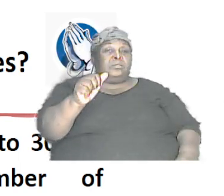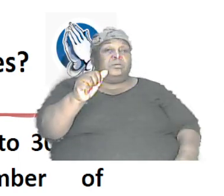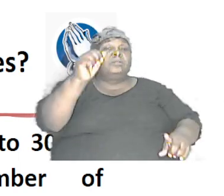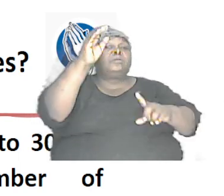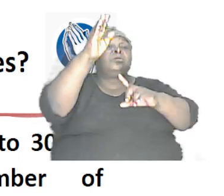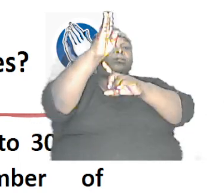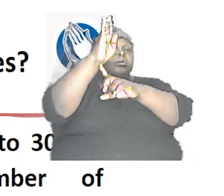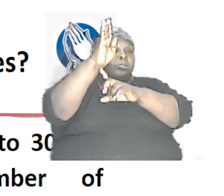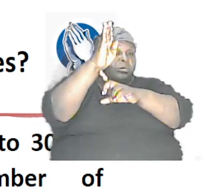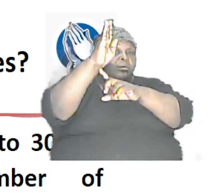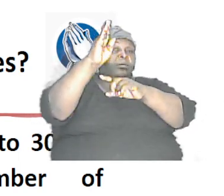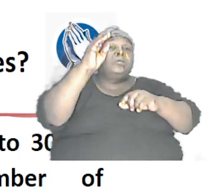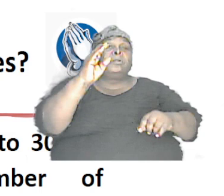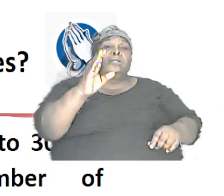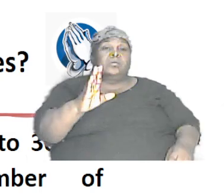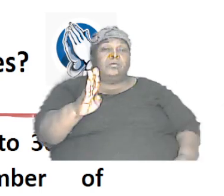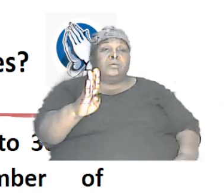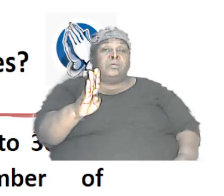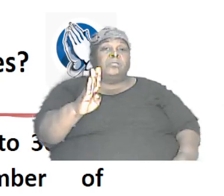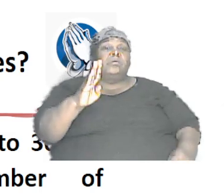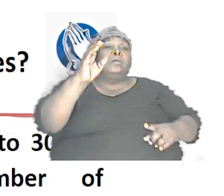B and common B